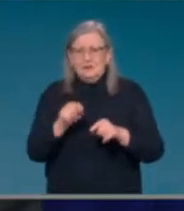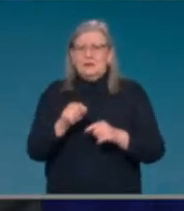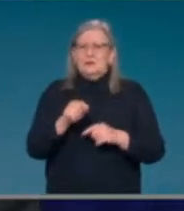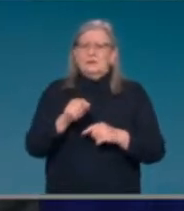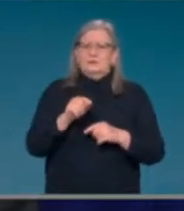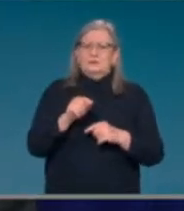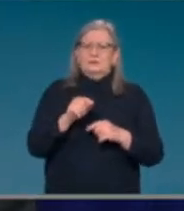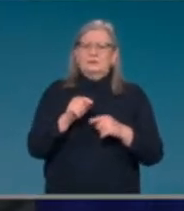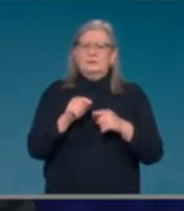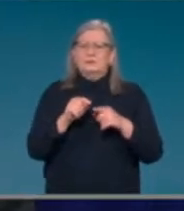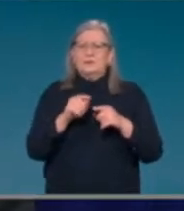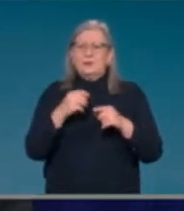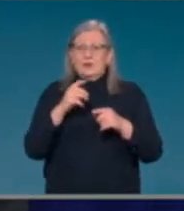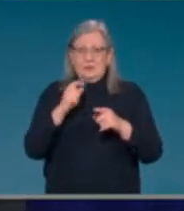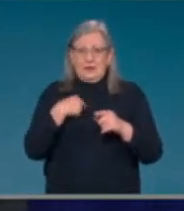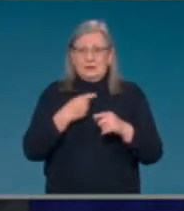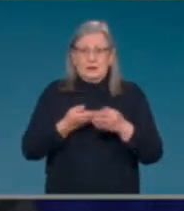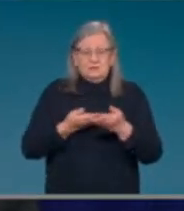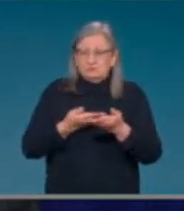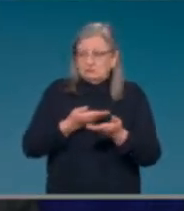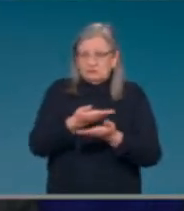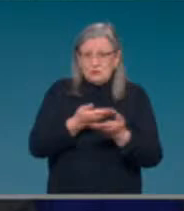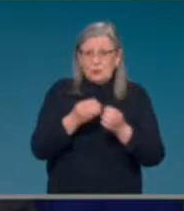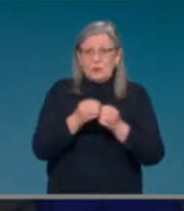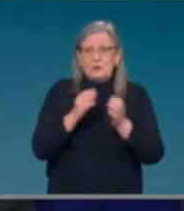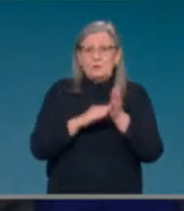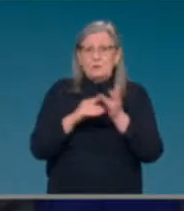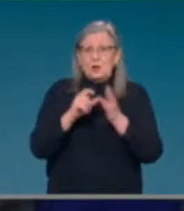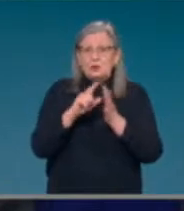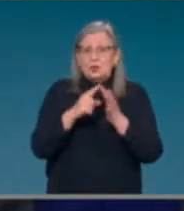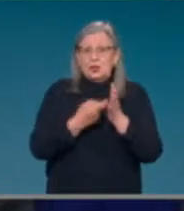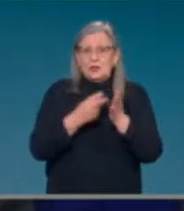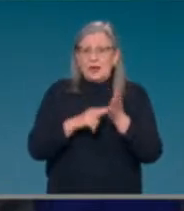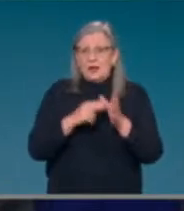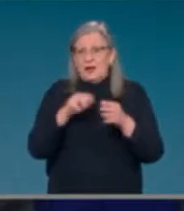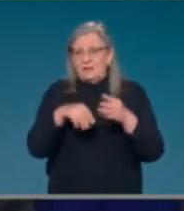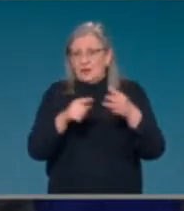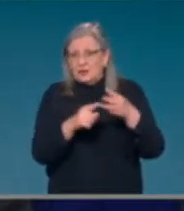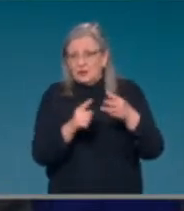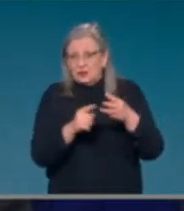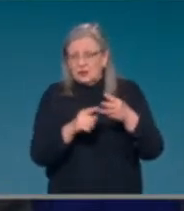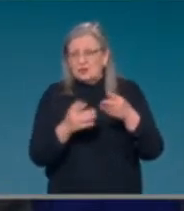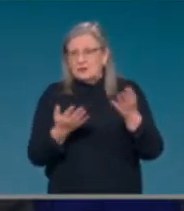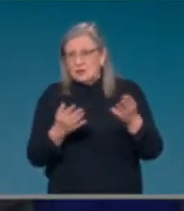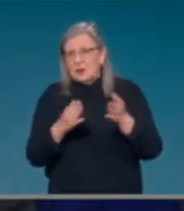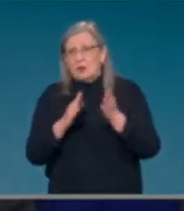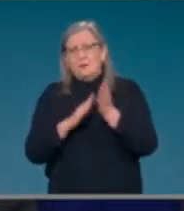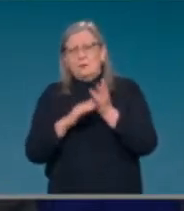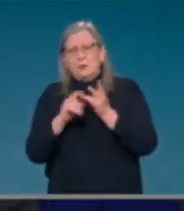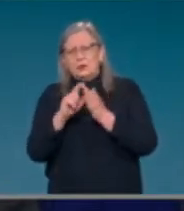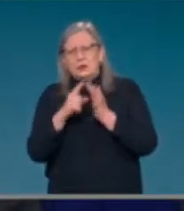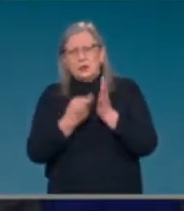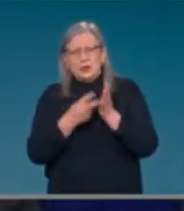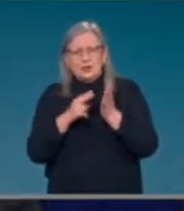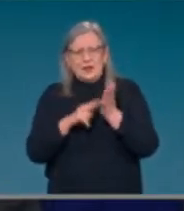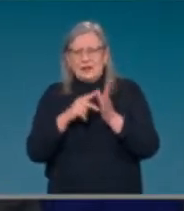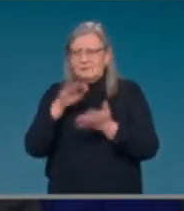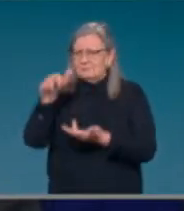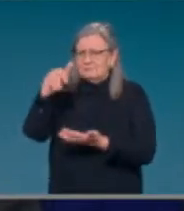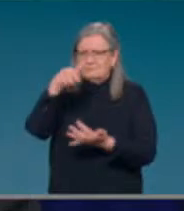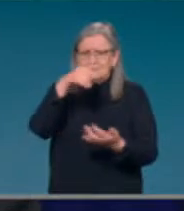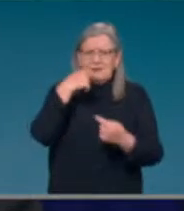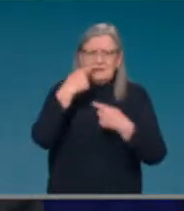on potential boosters. Moderna have also indicated that they have assembled data on younger age groups as well. And, of course,